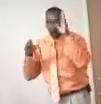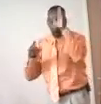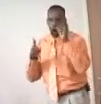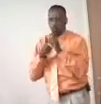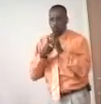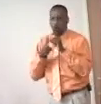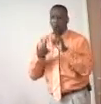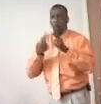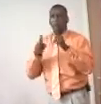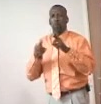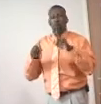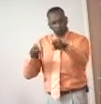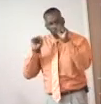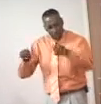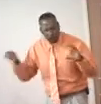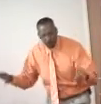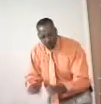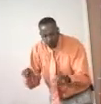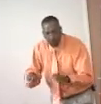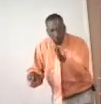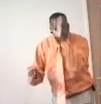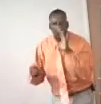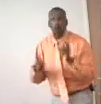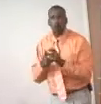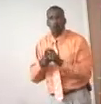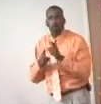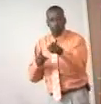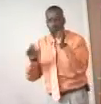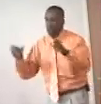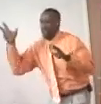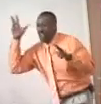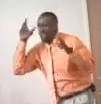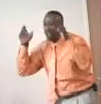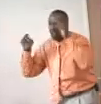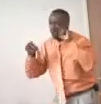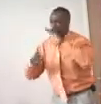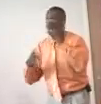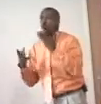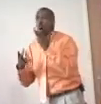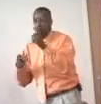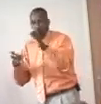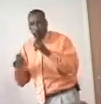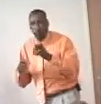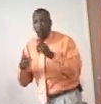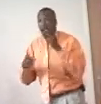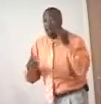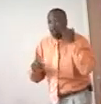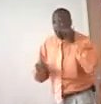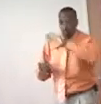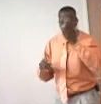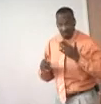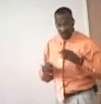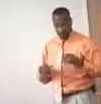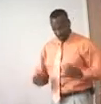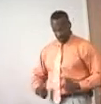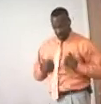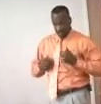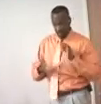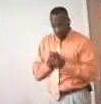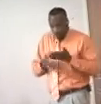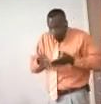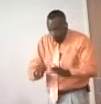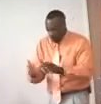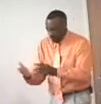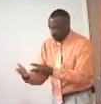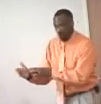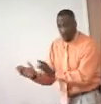word, be a doer of the word. You can listen to it all you want, but if you never live it, it'll never make